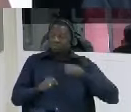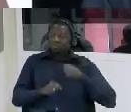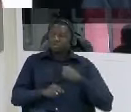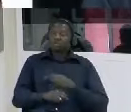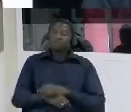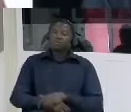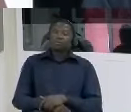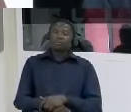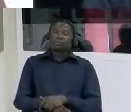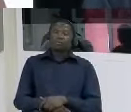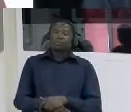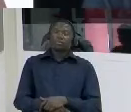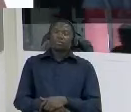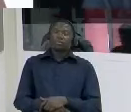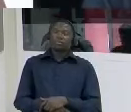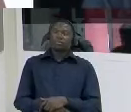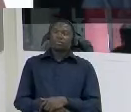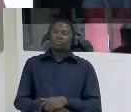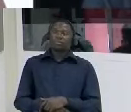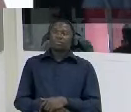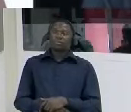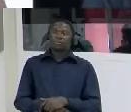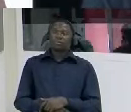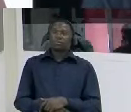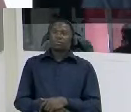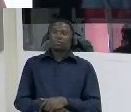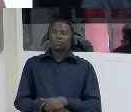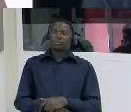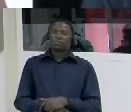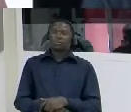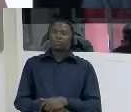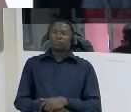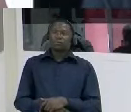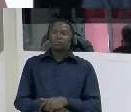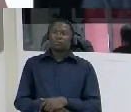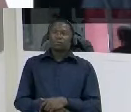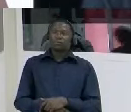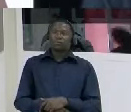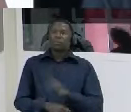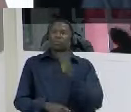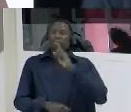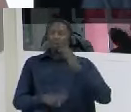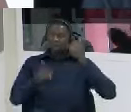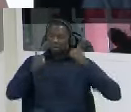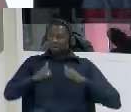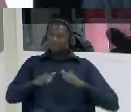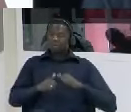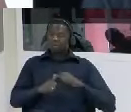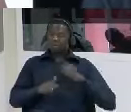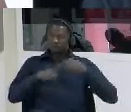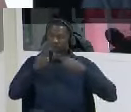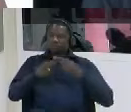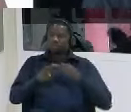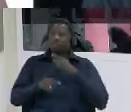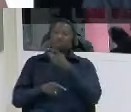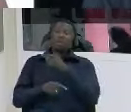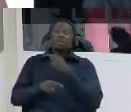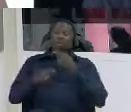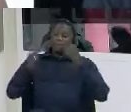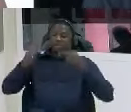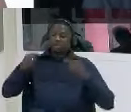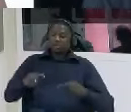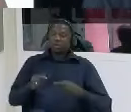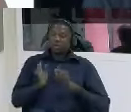and um at the end of the day what happened to that statement that was challenged